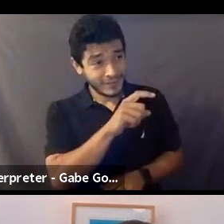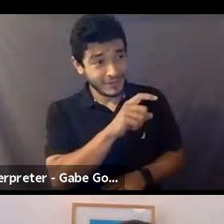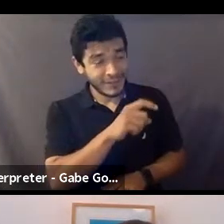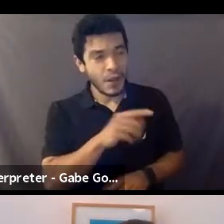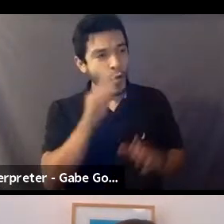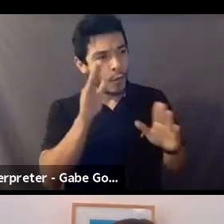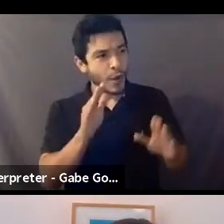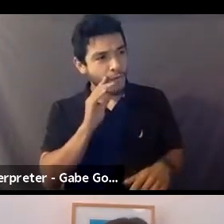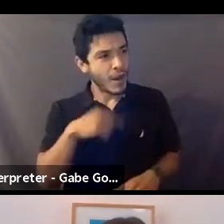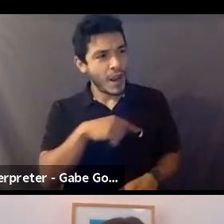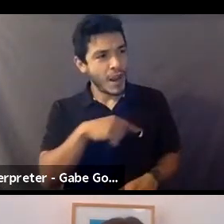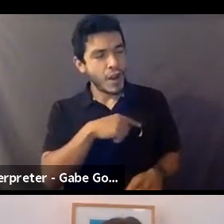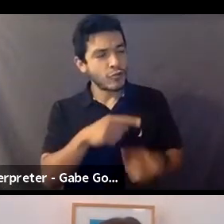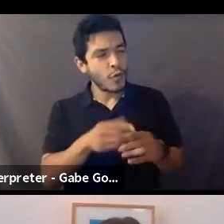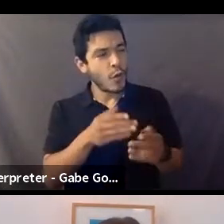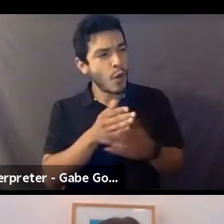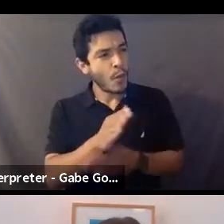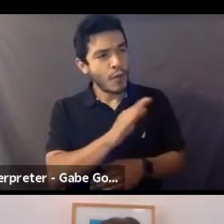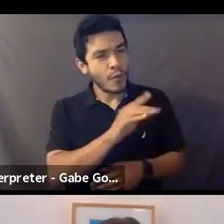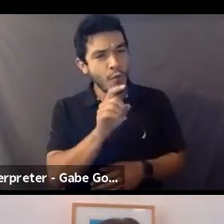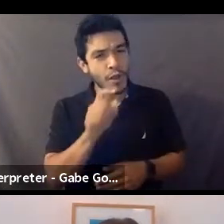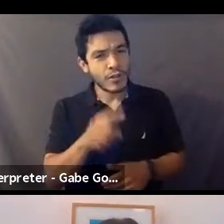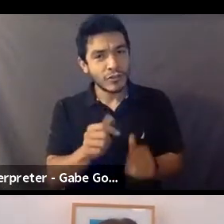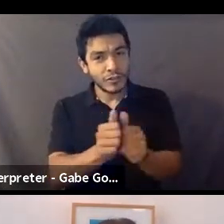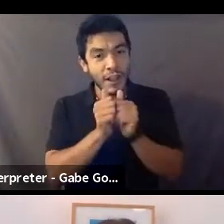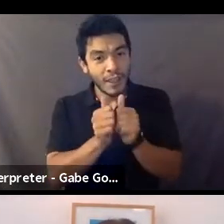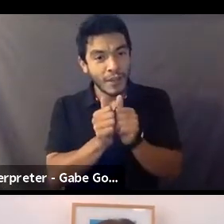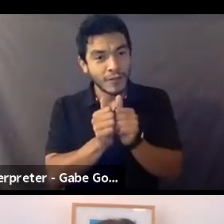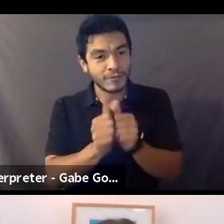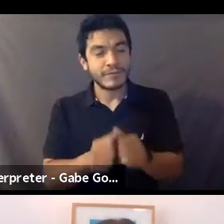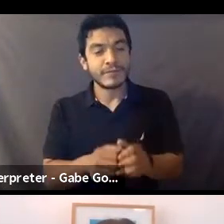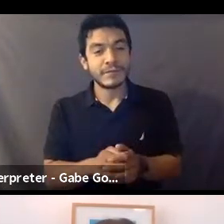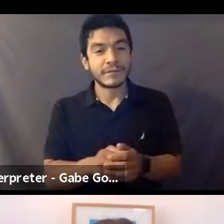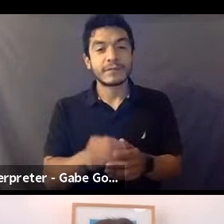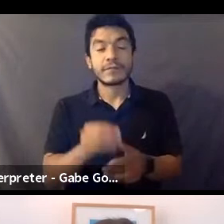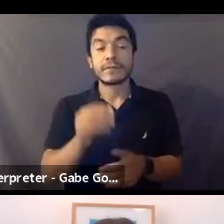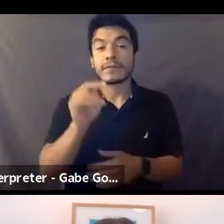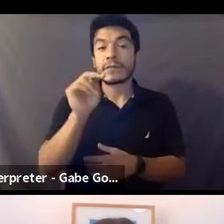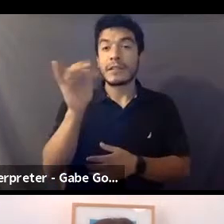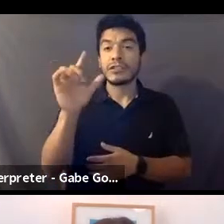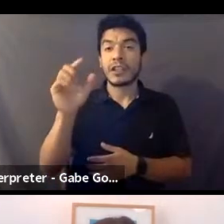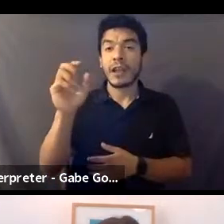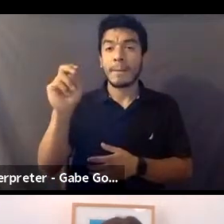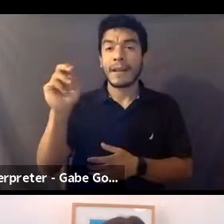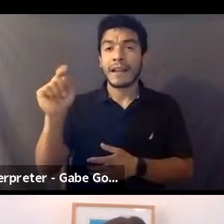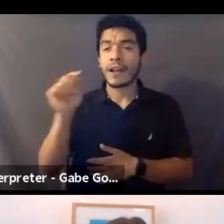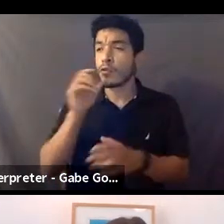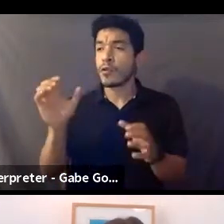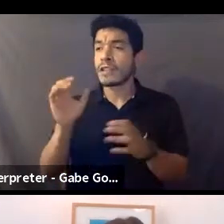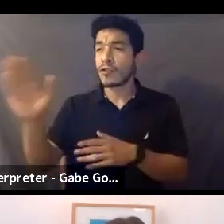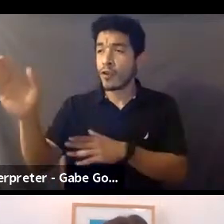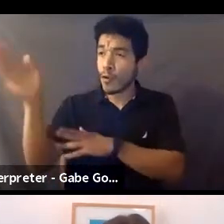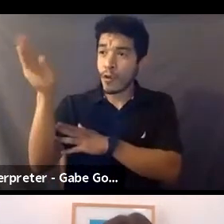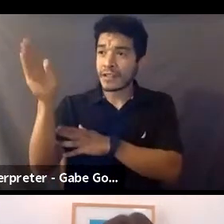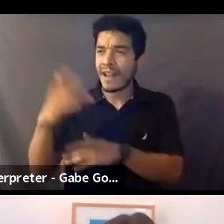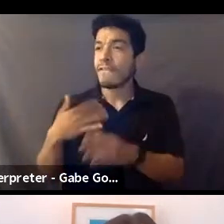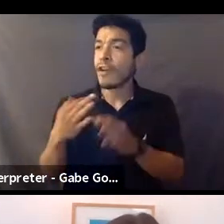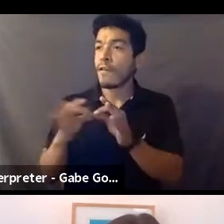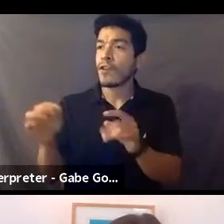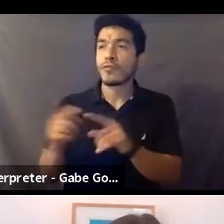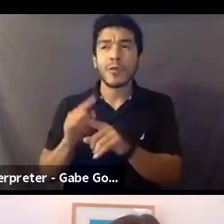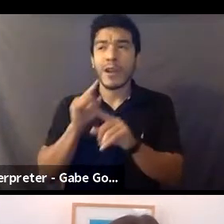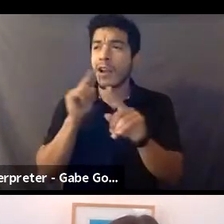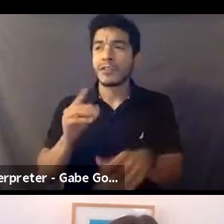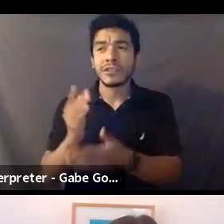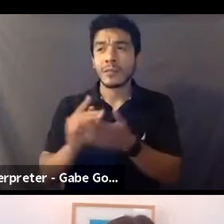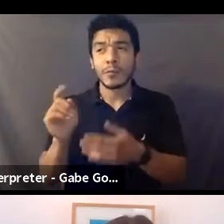us to go through those together. And Michelle Bennett, who did the presentation, Michelle, please also feel free to answer some